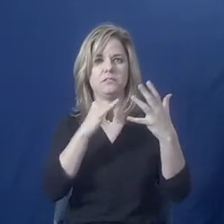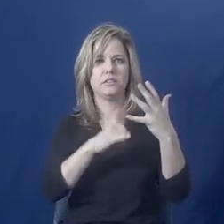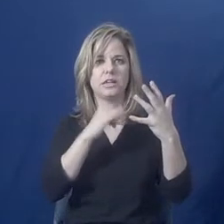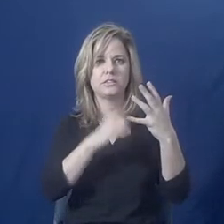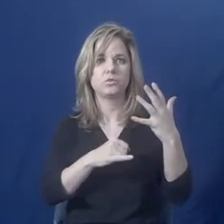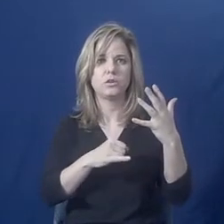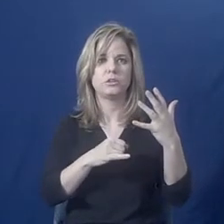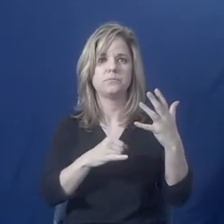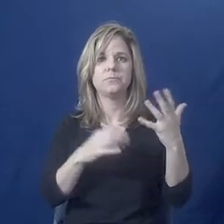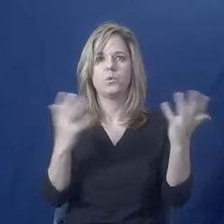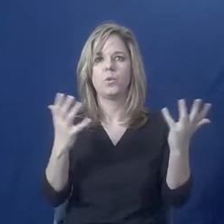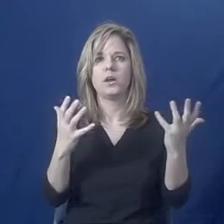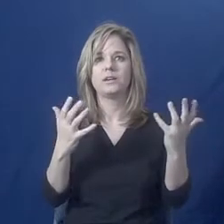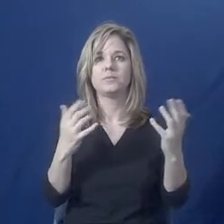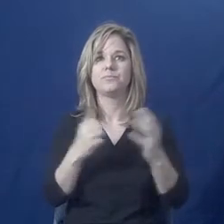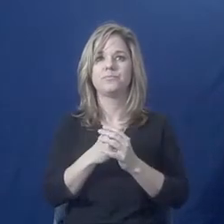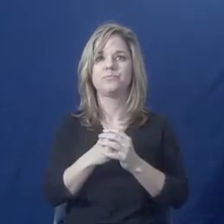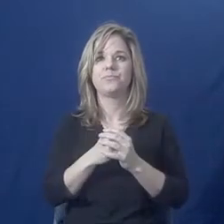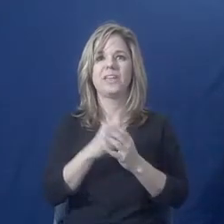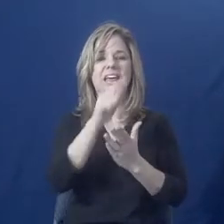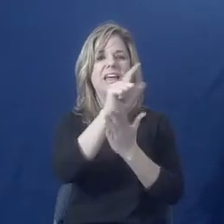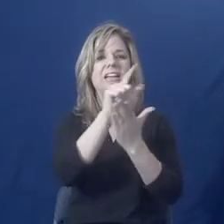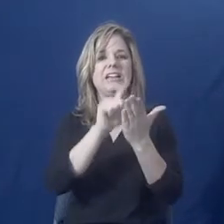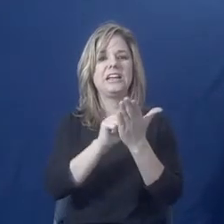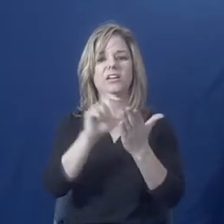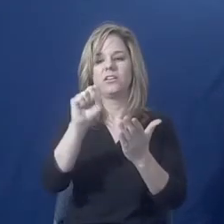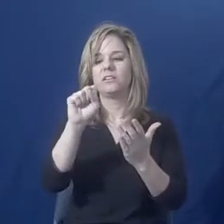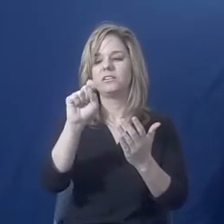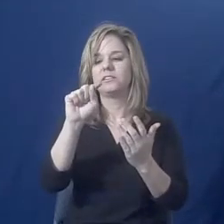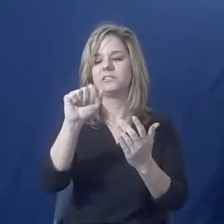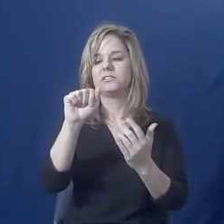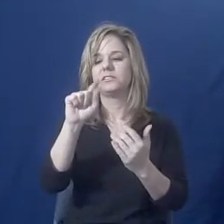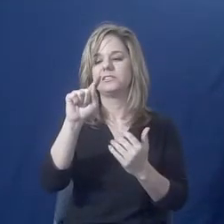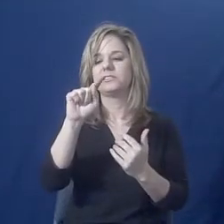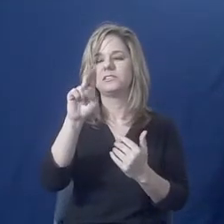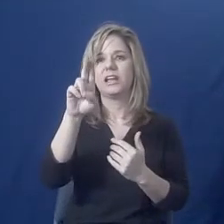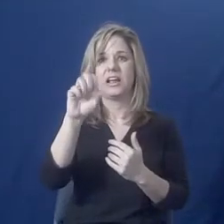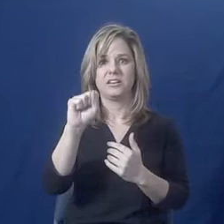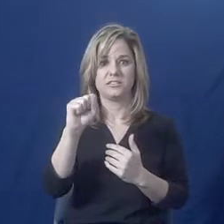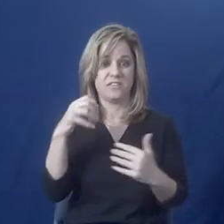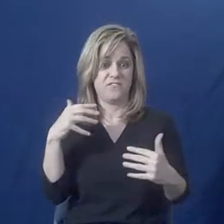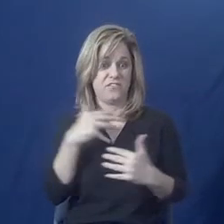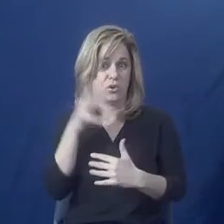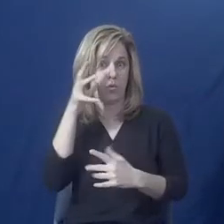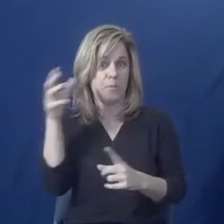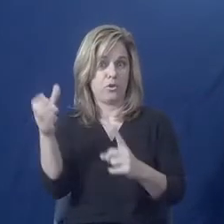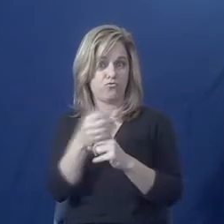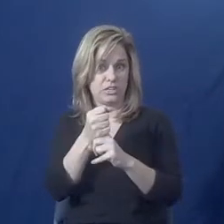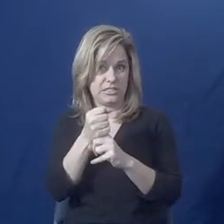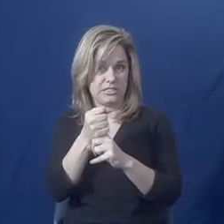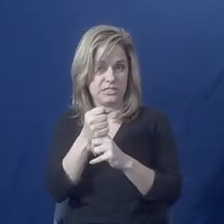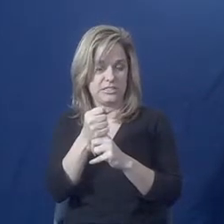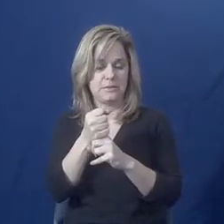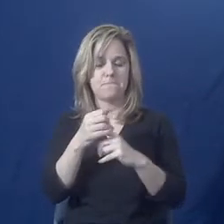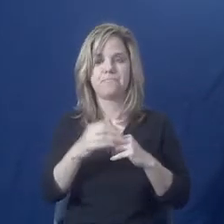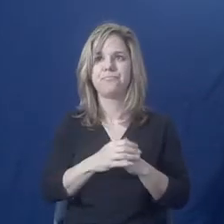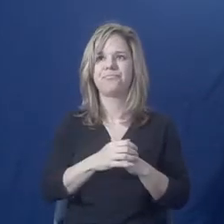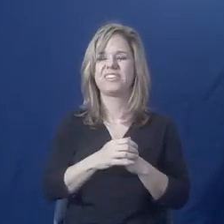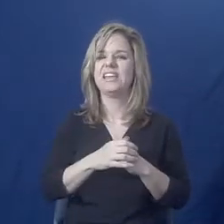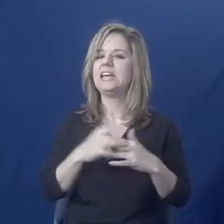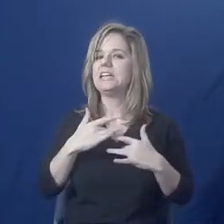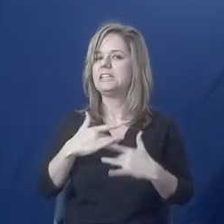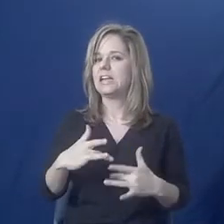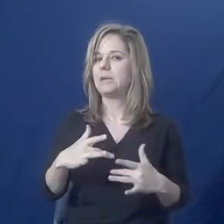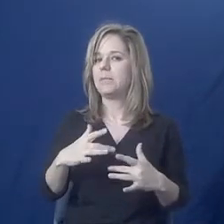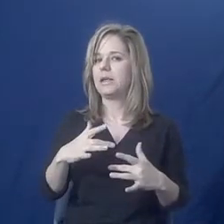last risks involves legal status or arrest. So this is, has